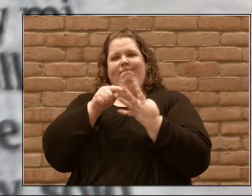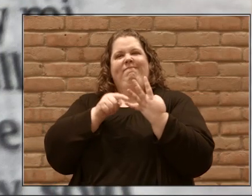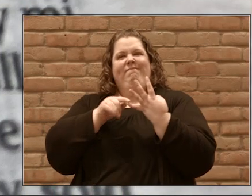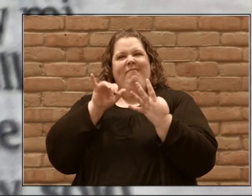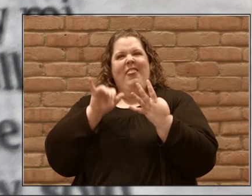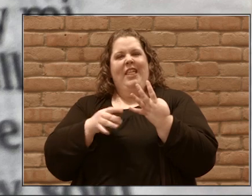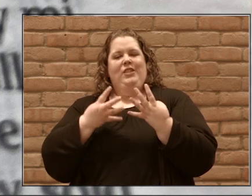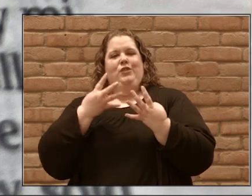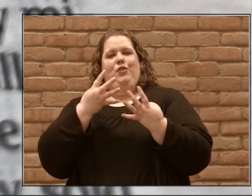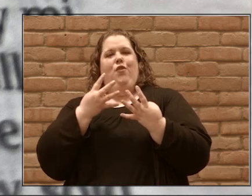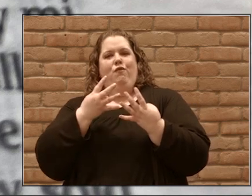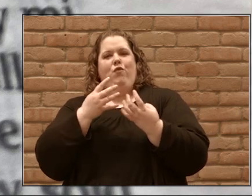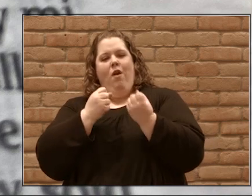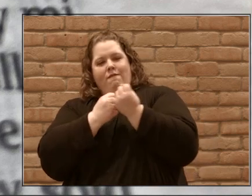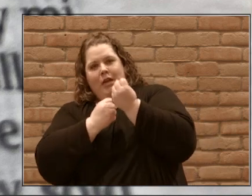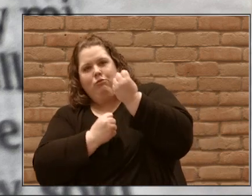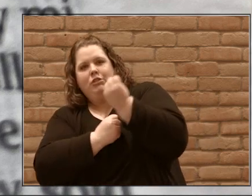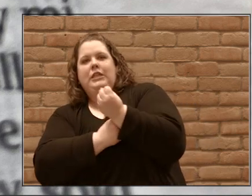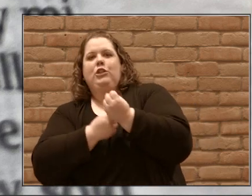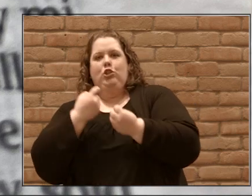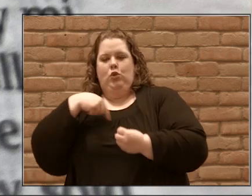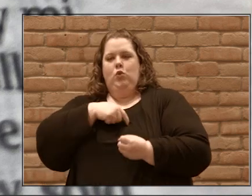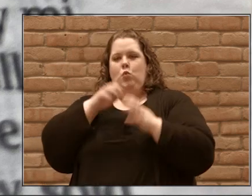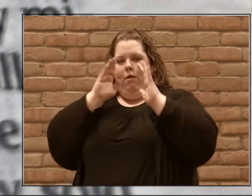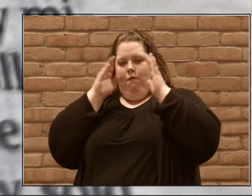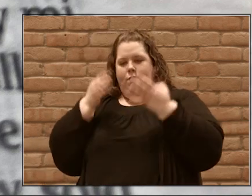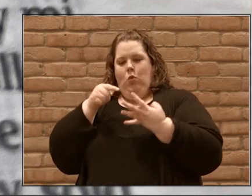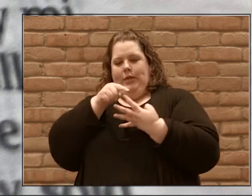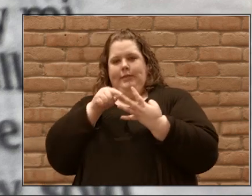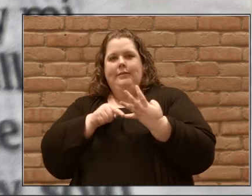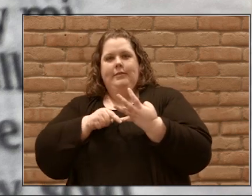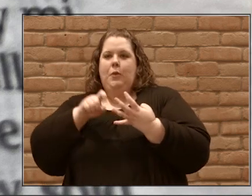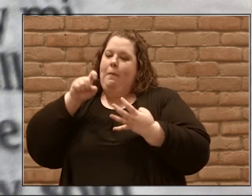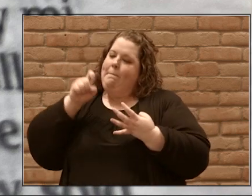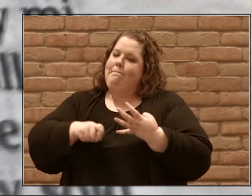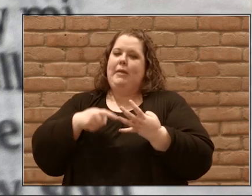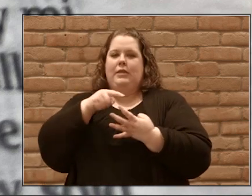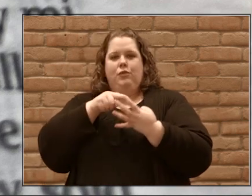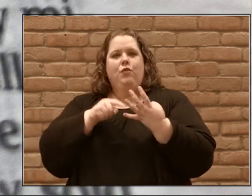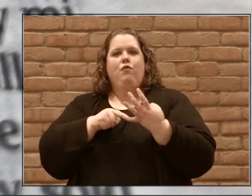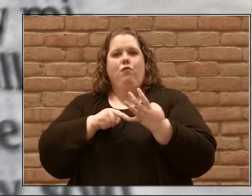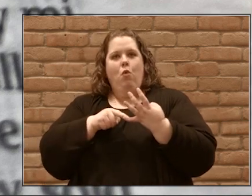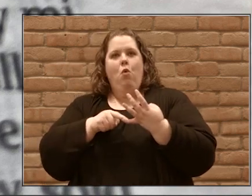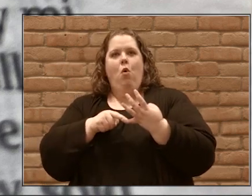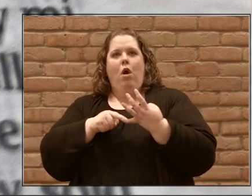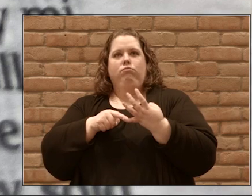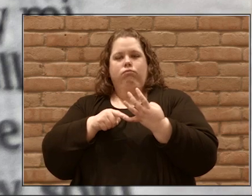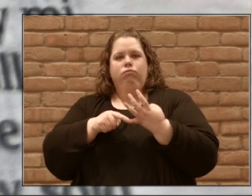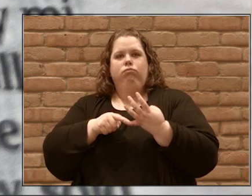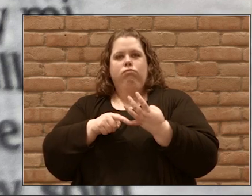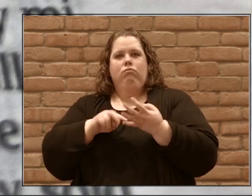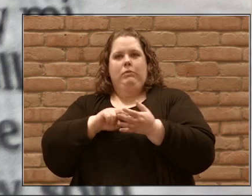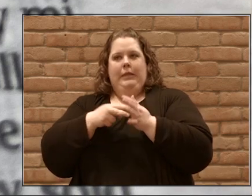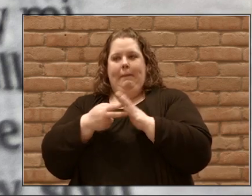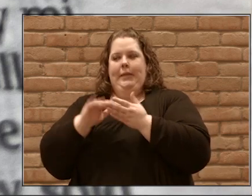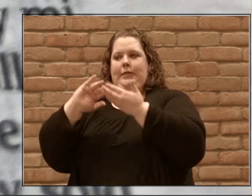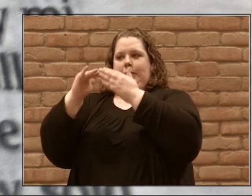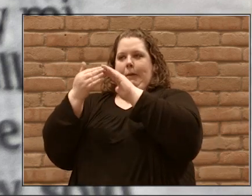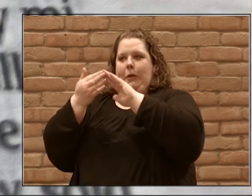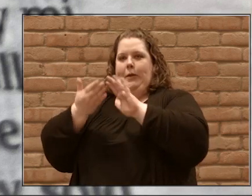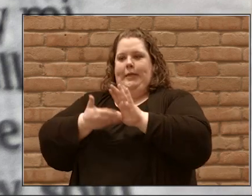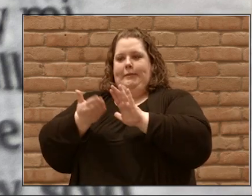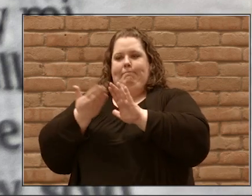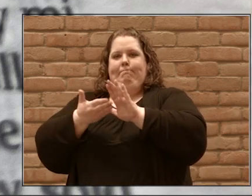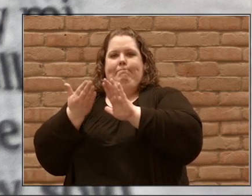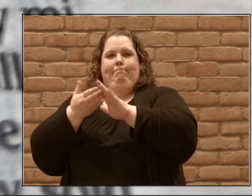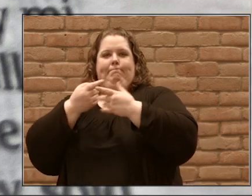the four foundational things we're going to focus on. And you need all four of them there to be working in a healthy community. And so you have the